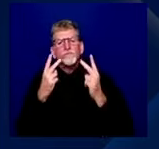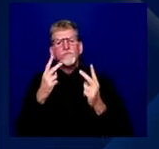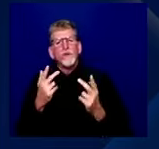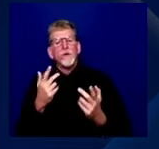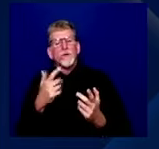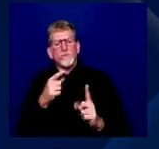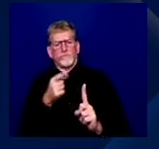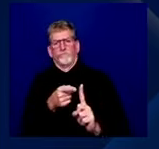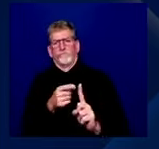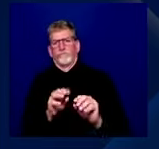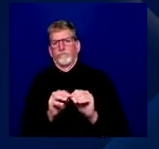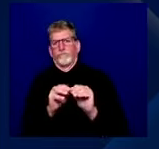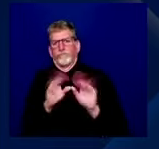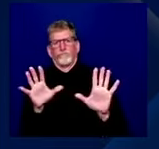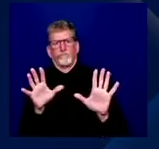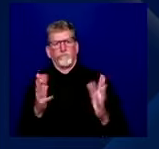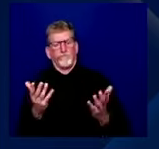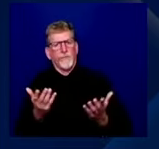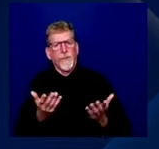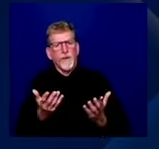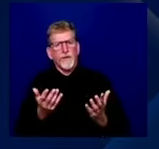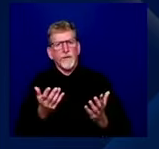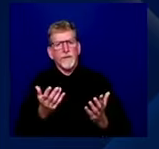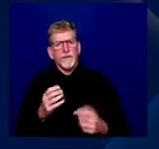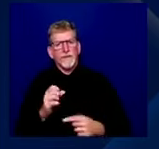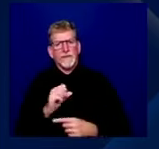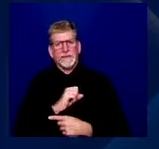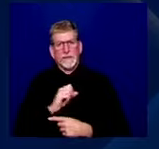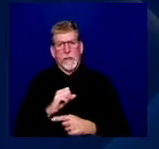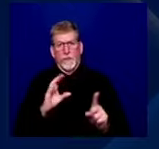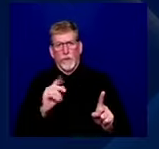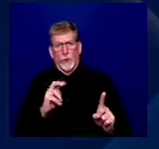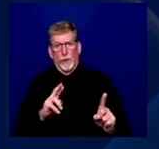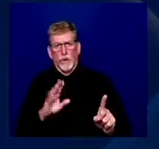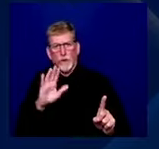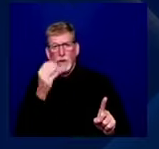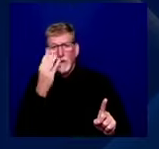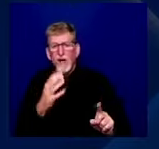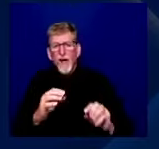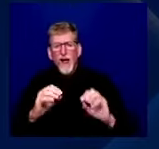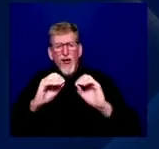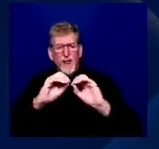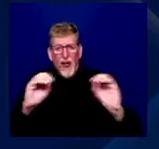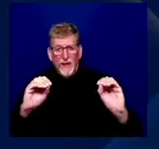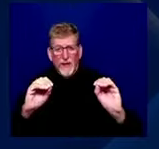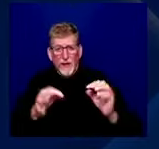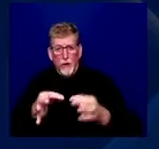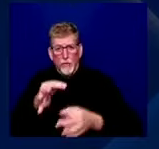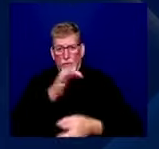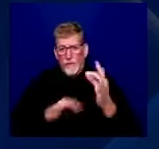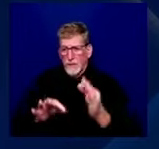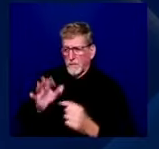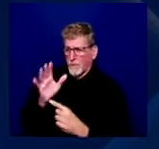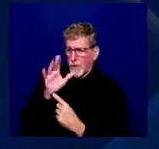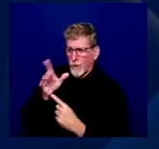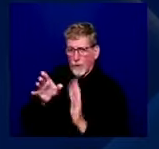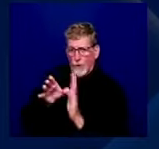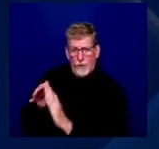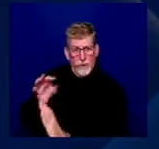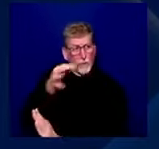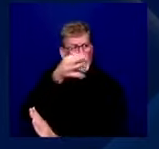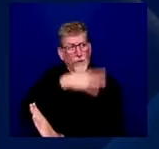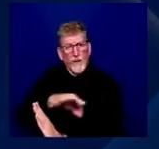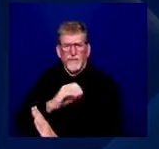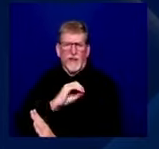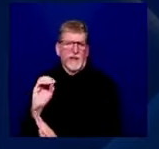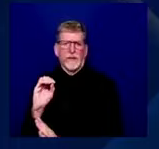that nothing can replace a mother, nothing. And that's one of the things, you know, we see the, you know, we hear